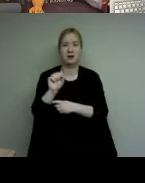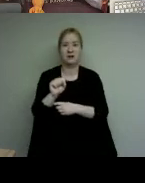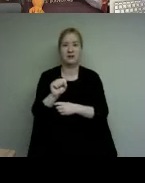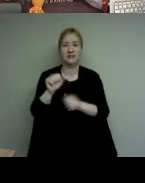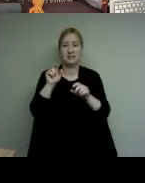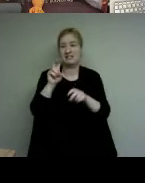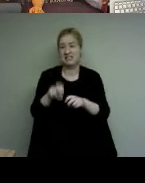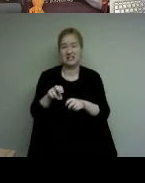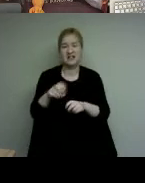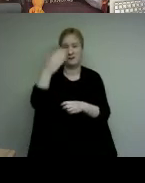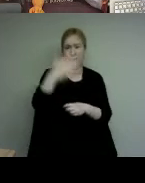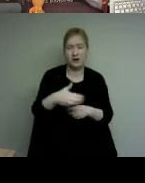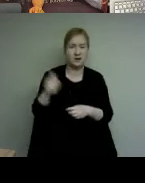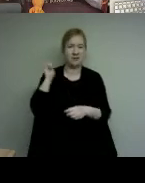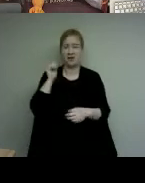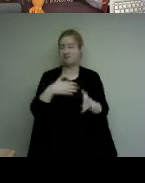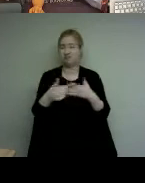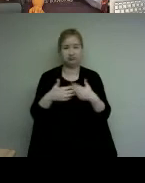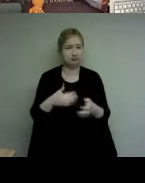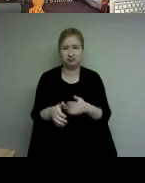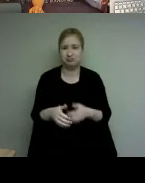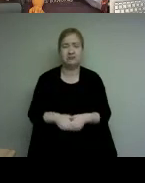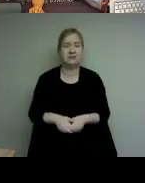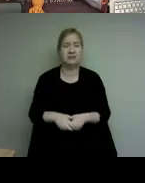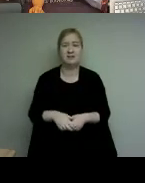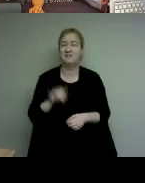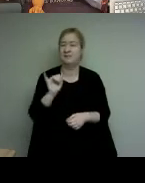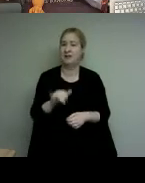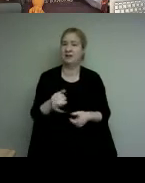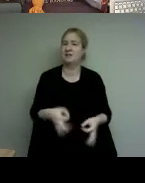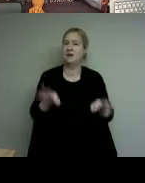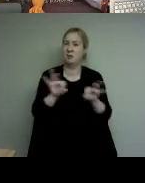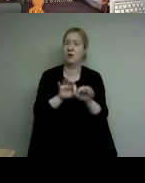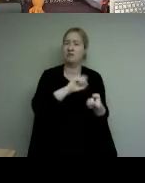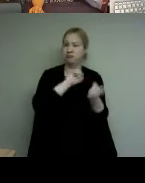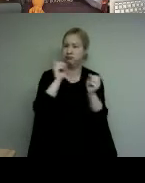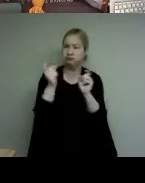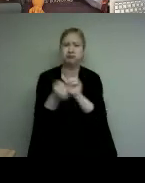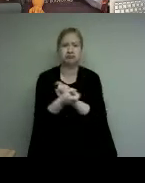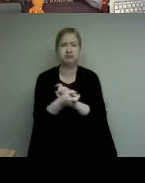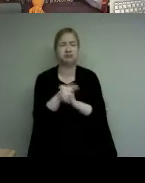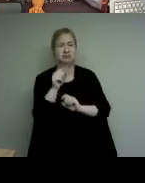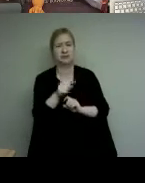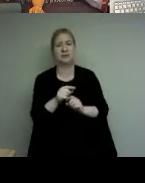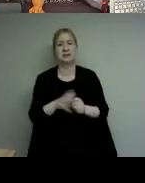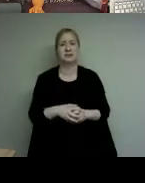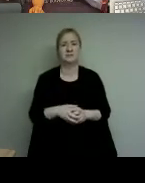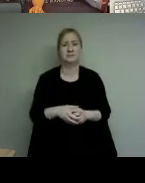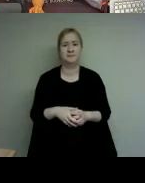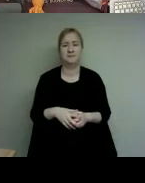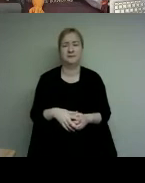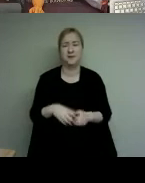voting for local politicians that would speak on our behalf in the house of representatives or